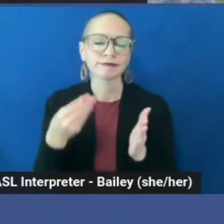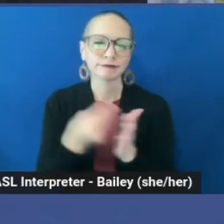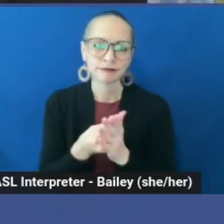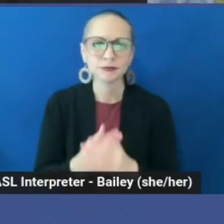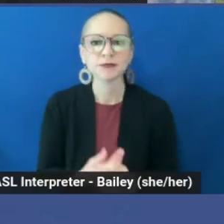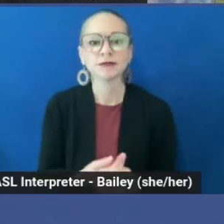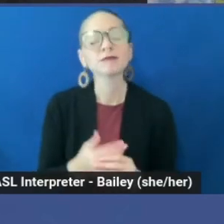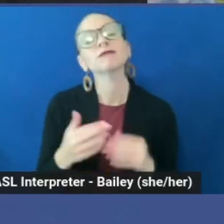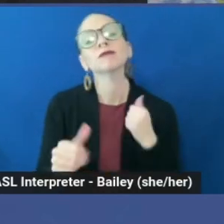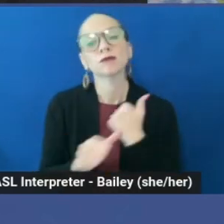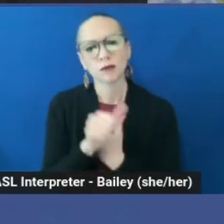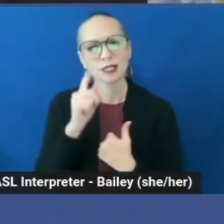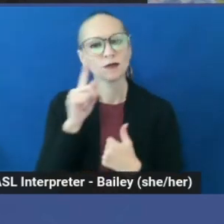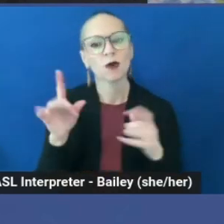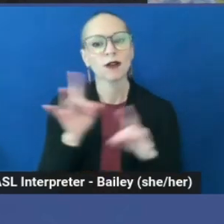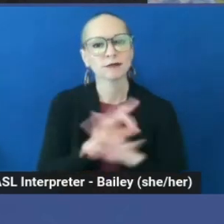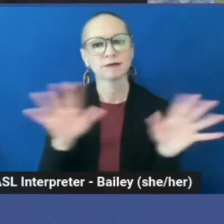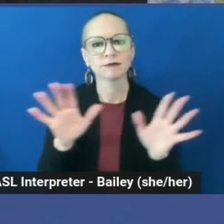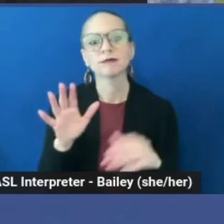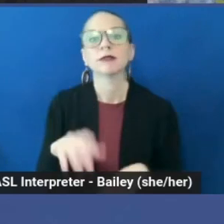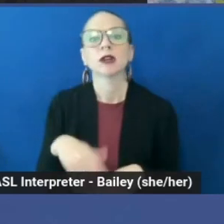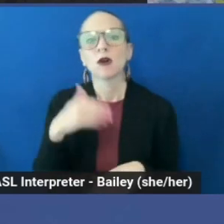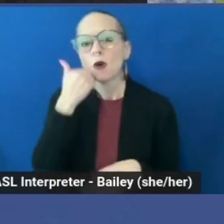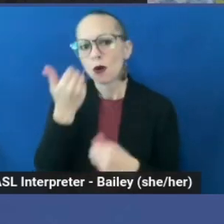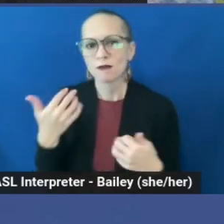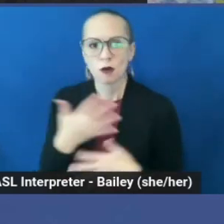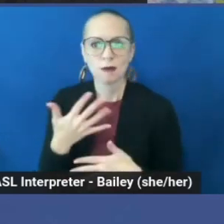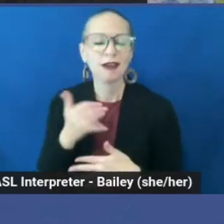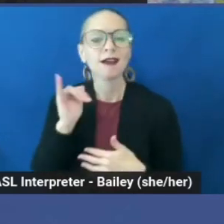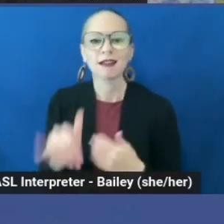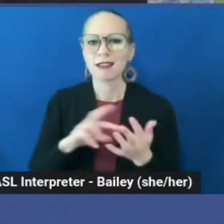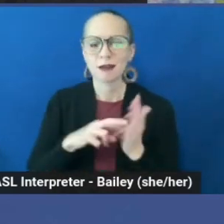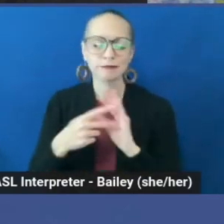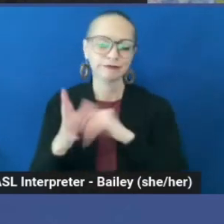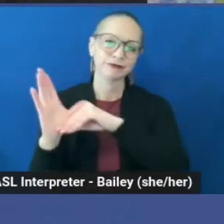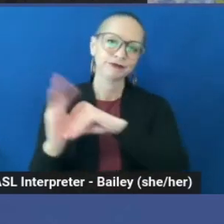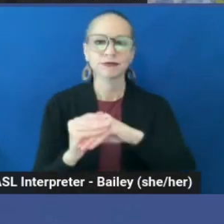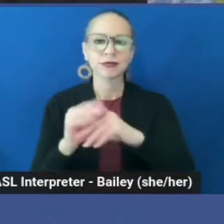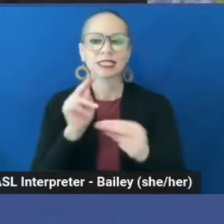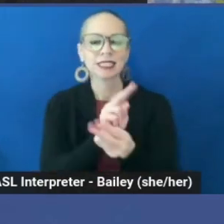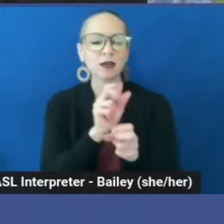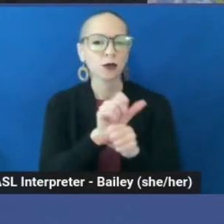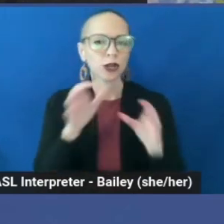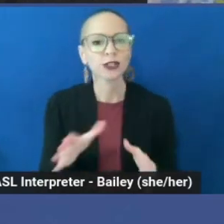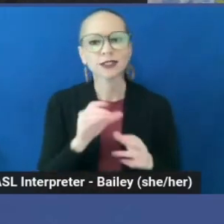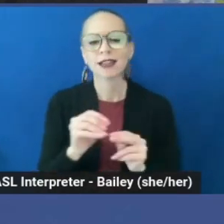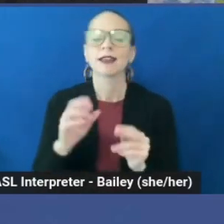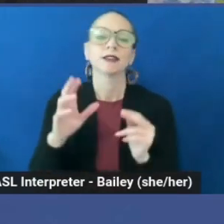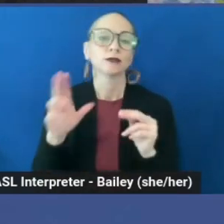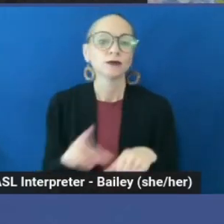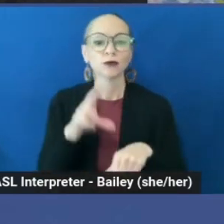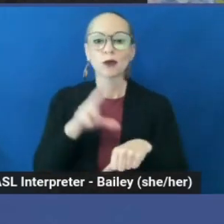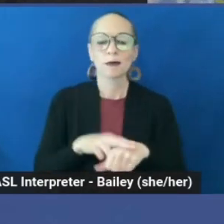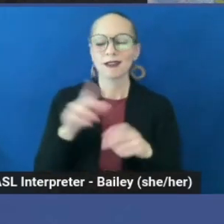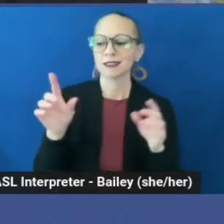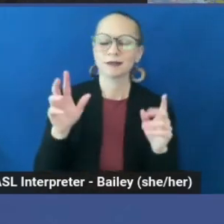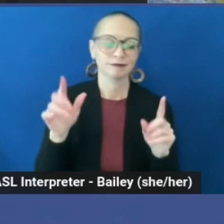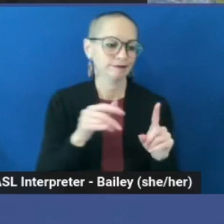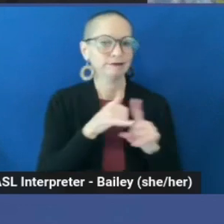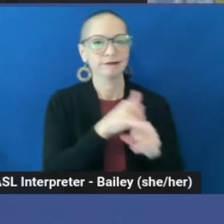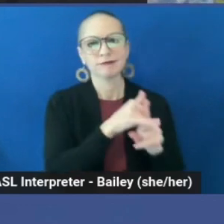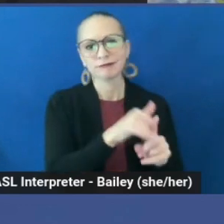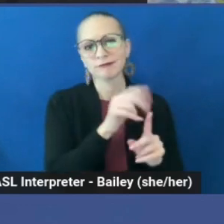the risk of violence. Whorephobia, which dehumanizes sex workers and normalizes violence against us, is a central force in